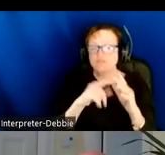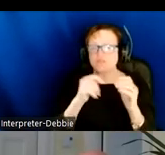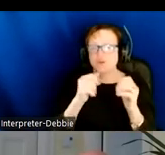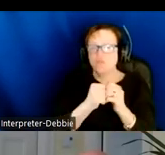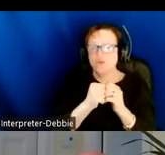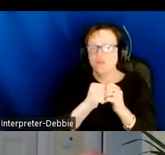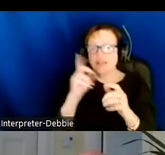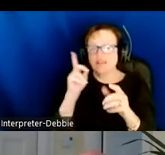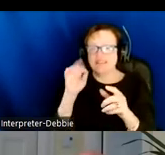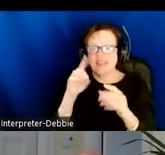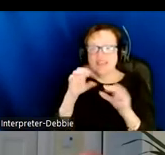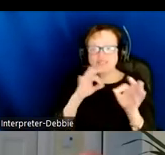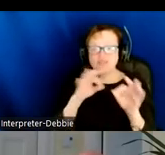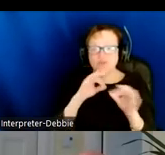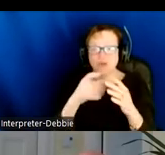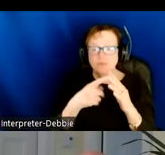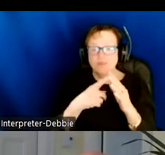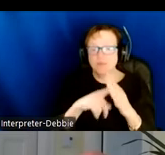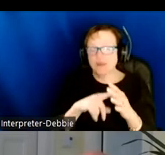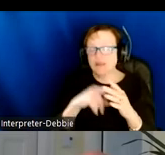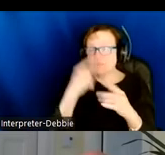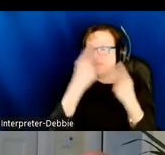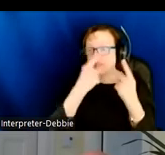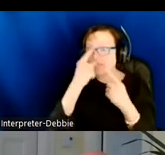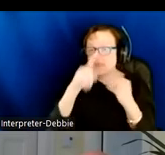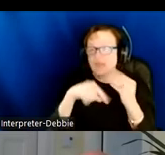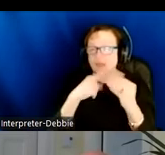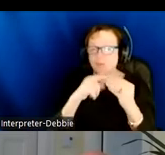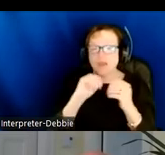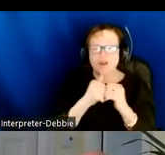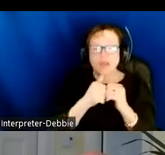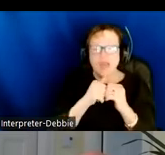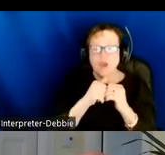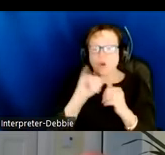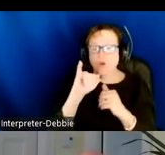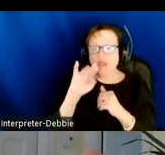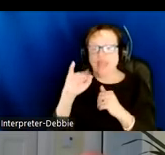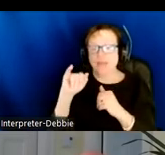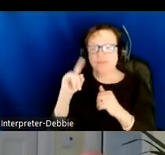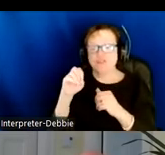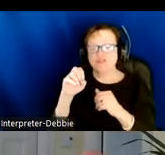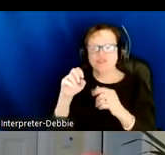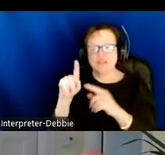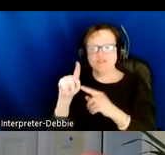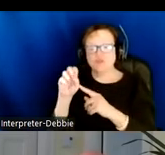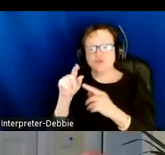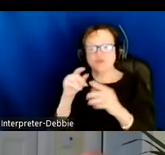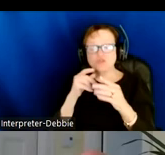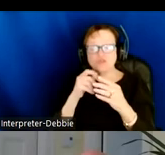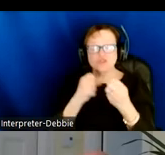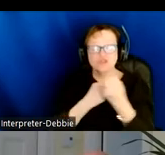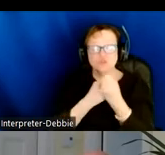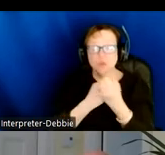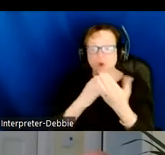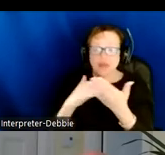as David described at the beginning, in thinking about how Image as a tool could support navigation tasks. And in